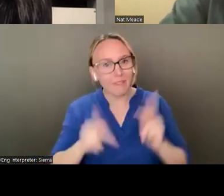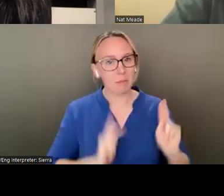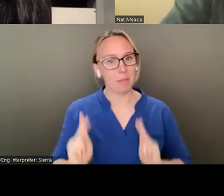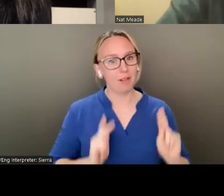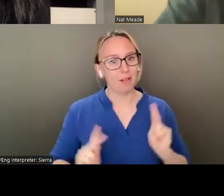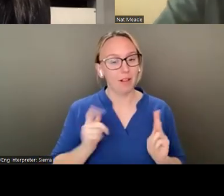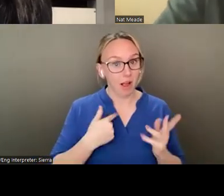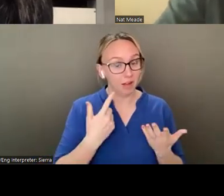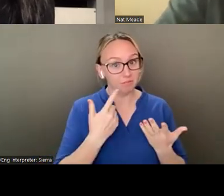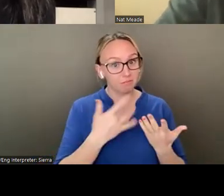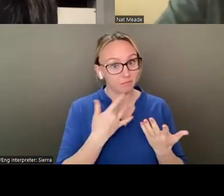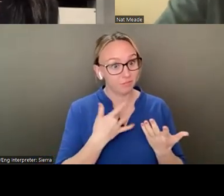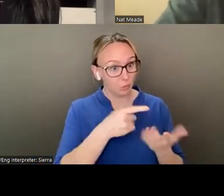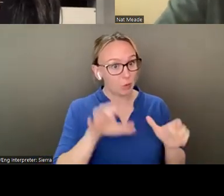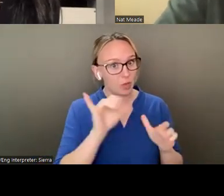you do that wherever you go.